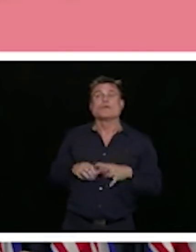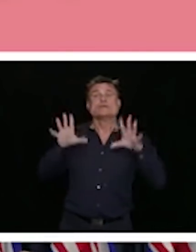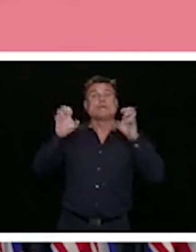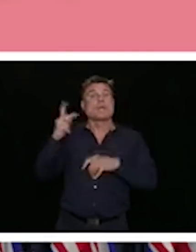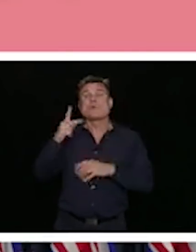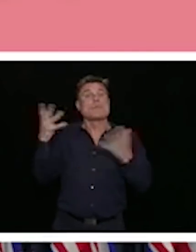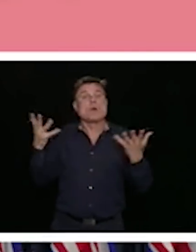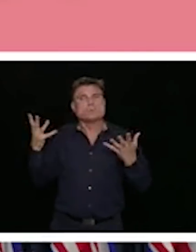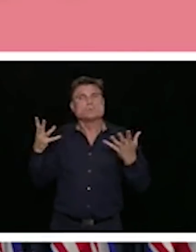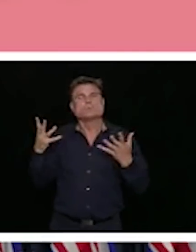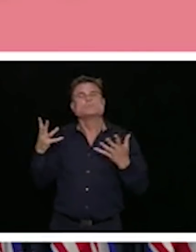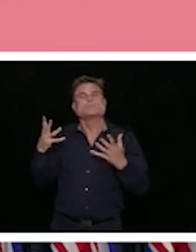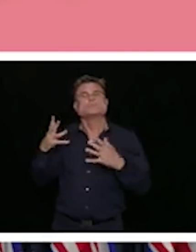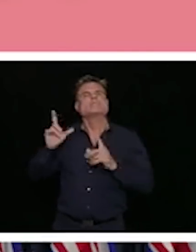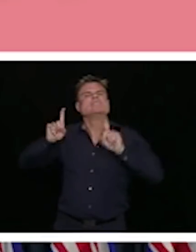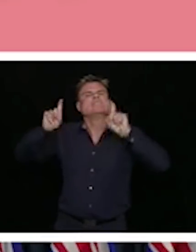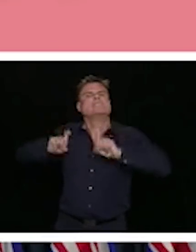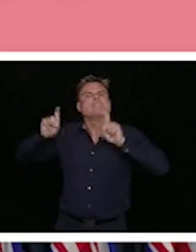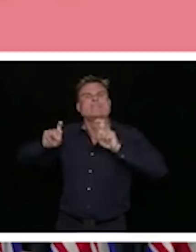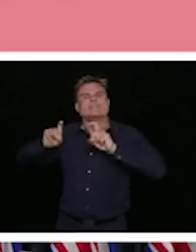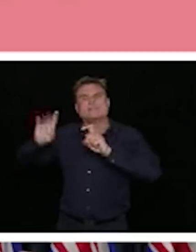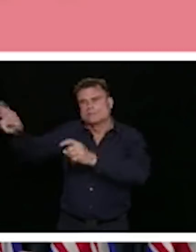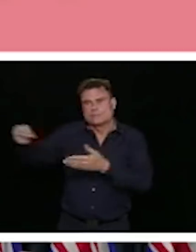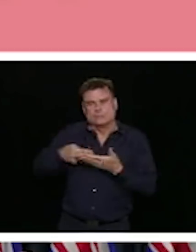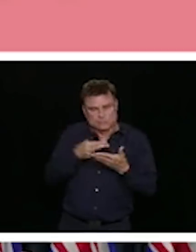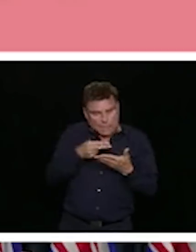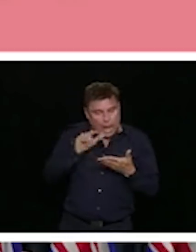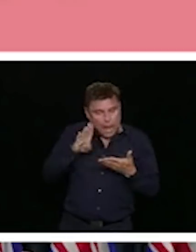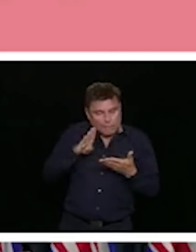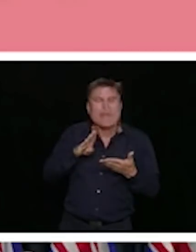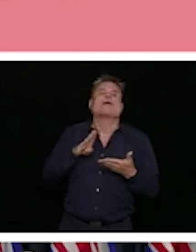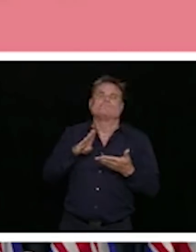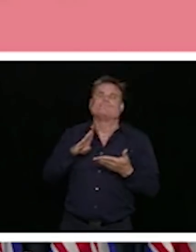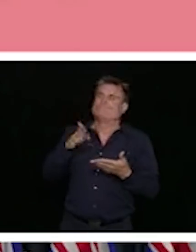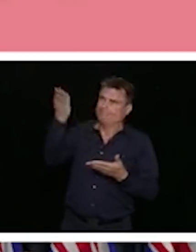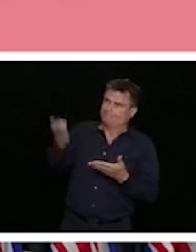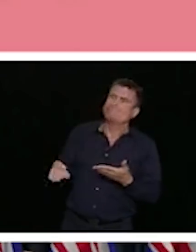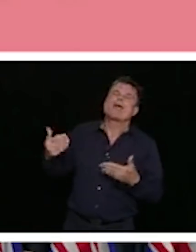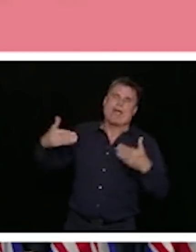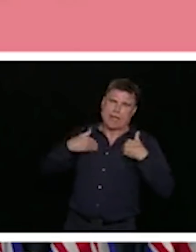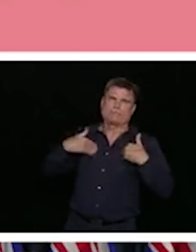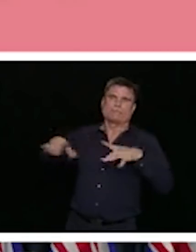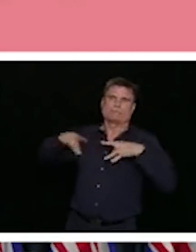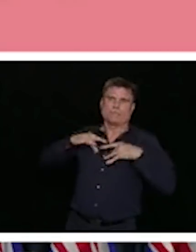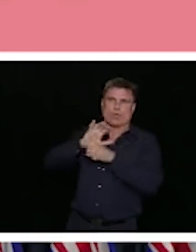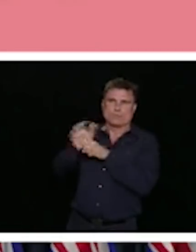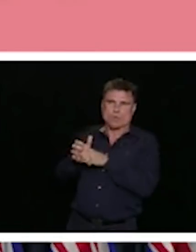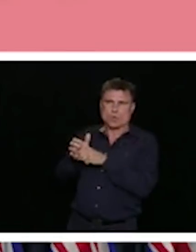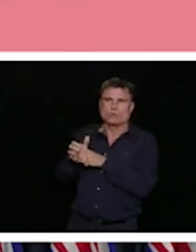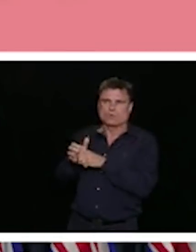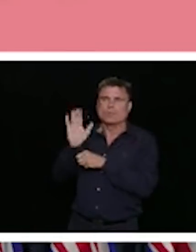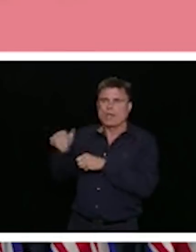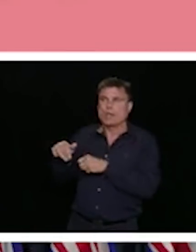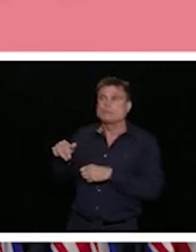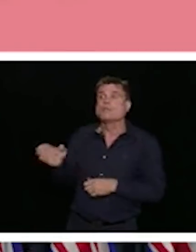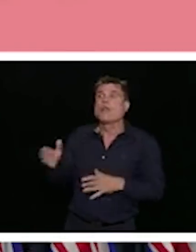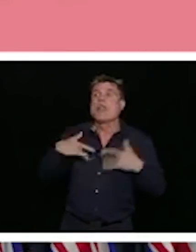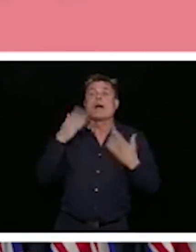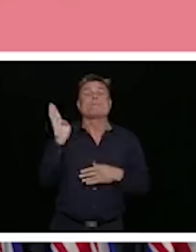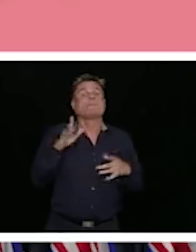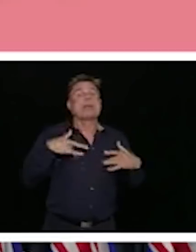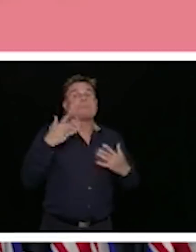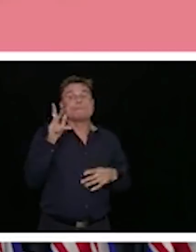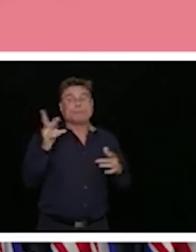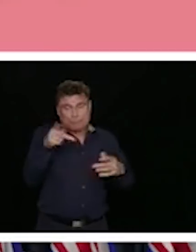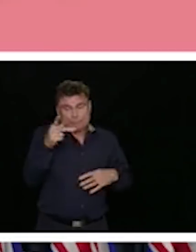continues to grow. It continues to have sporadic transmission events in the community. And most concerning,